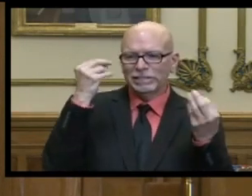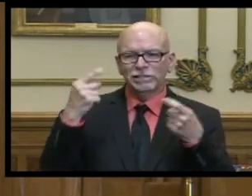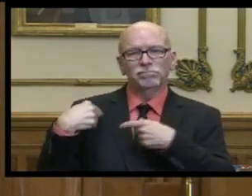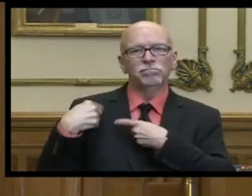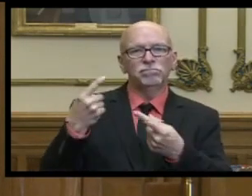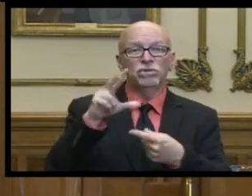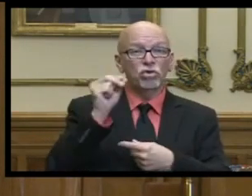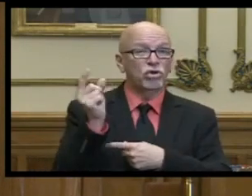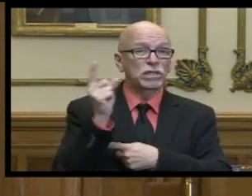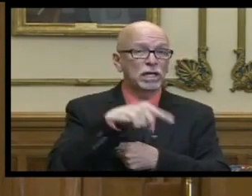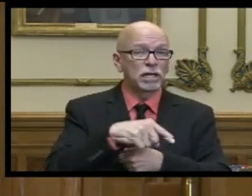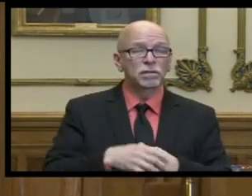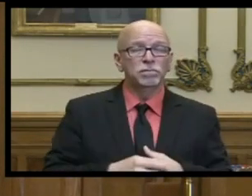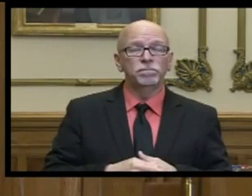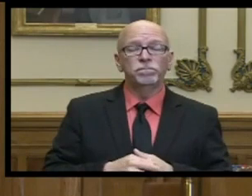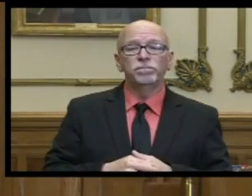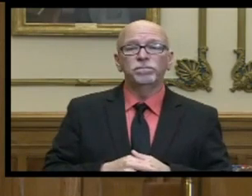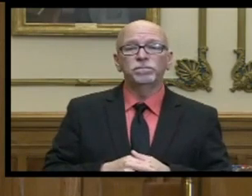30 days